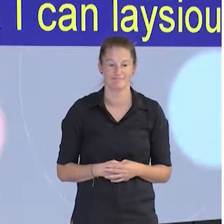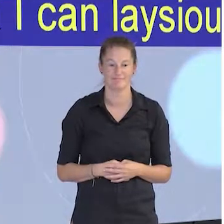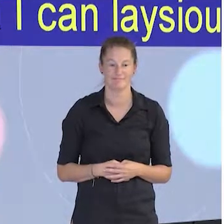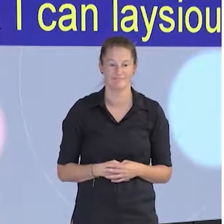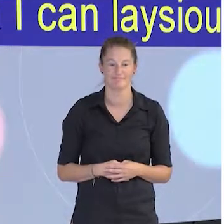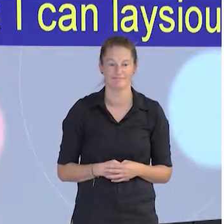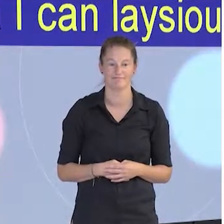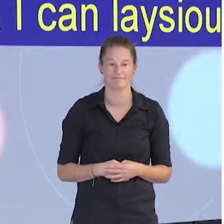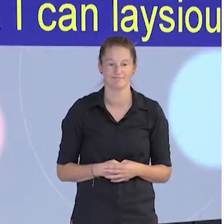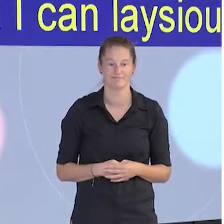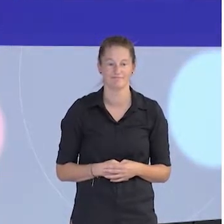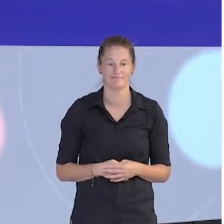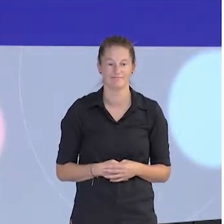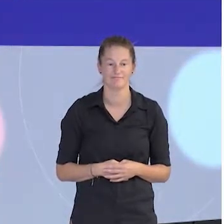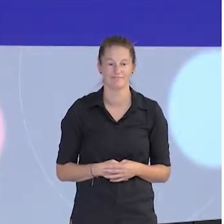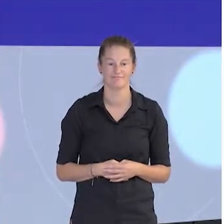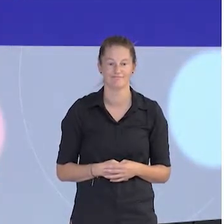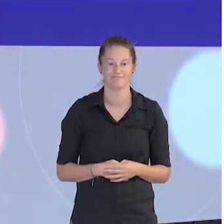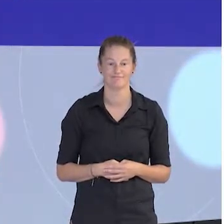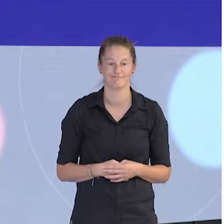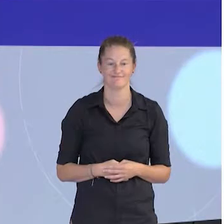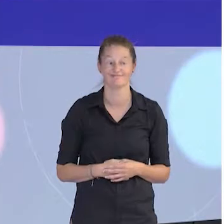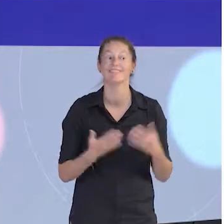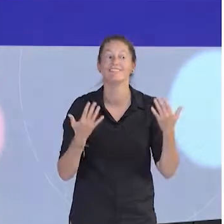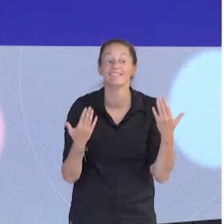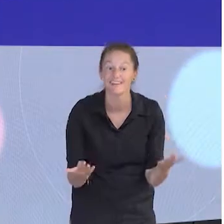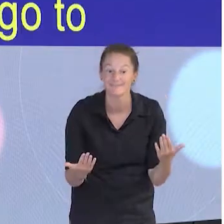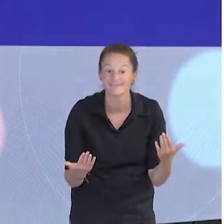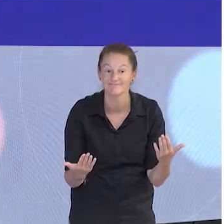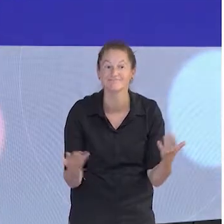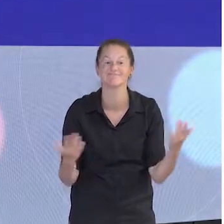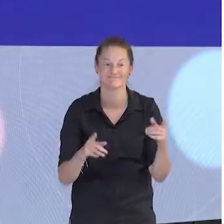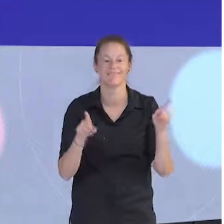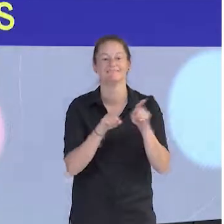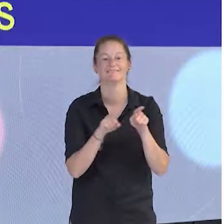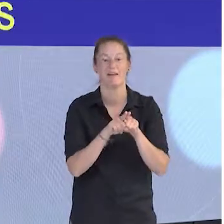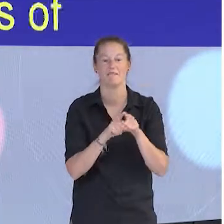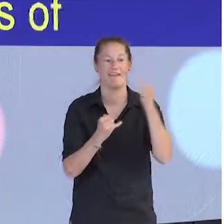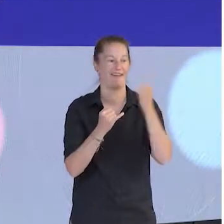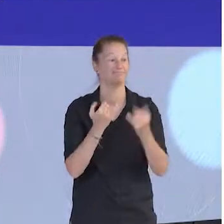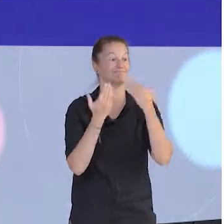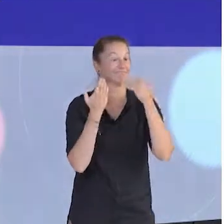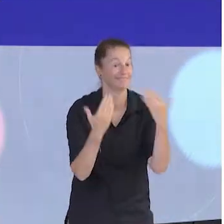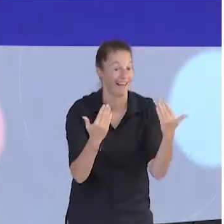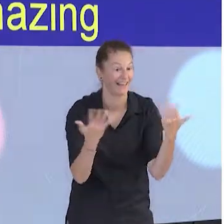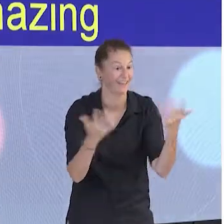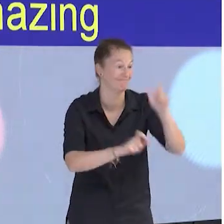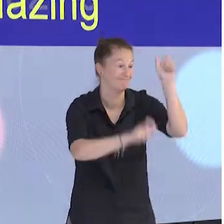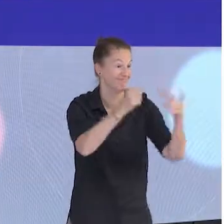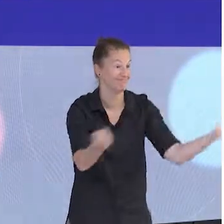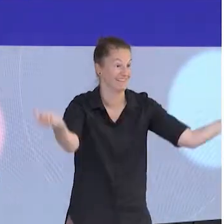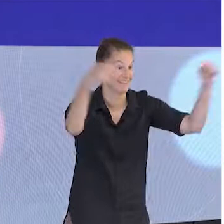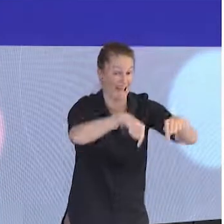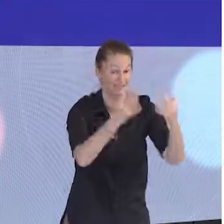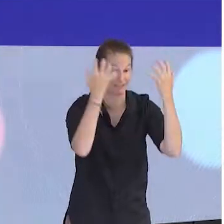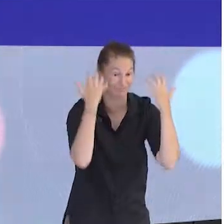finally the final thanks go to all of you the participants of this forum and it's amazing to see the the room